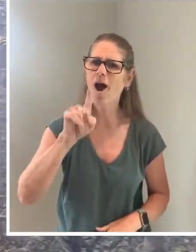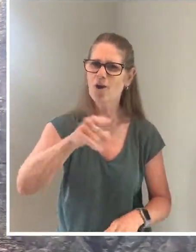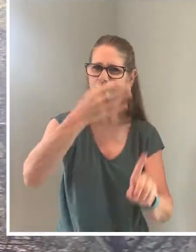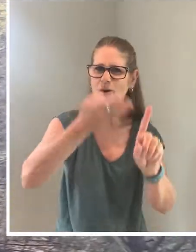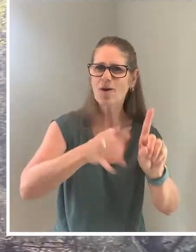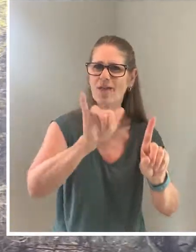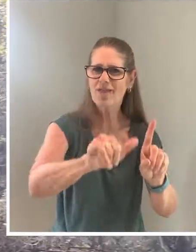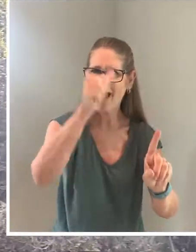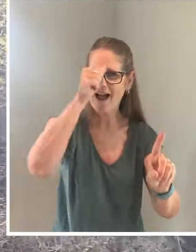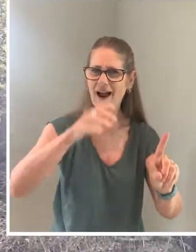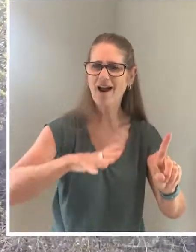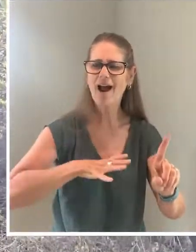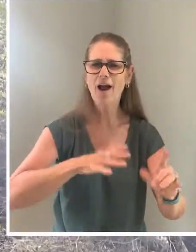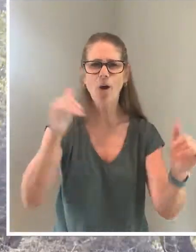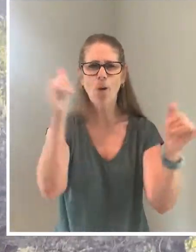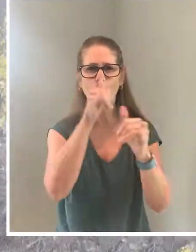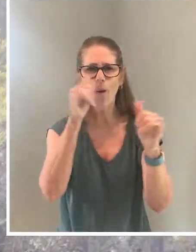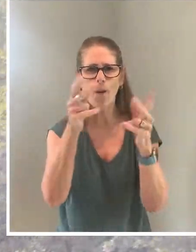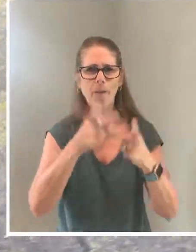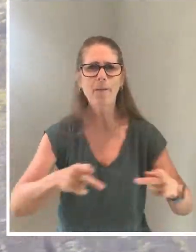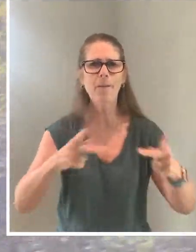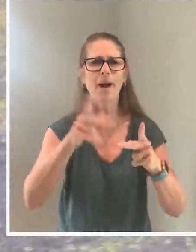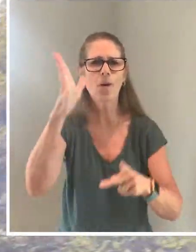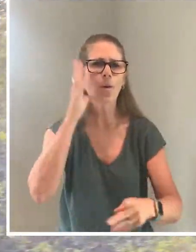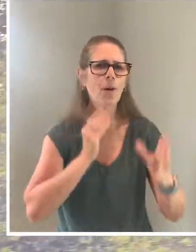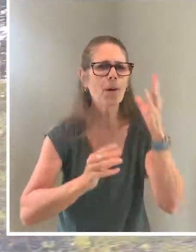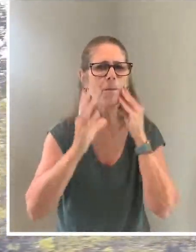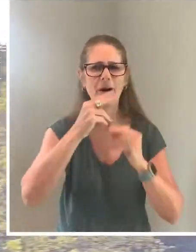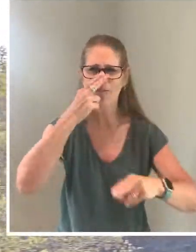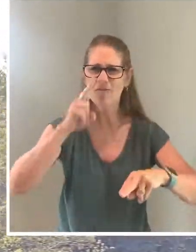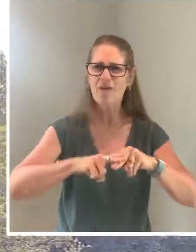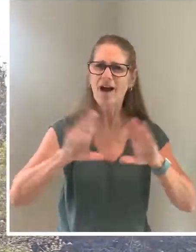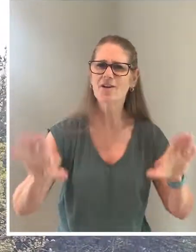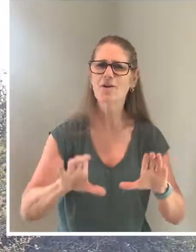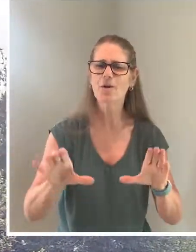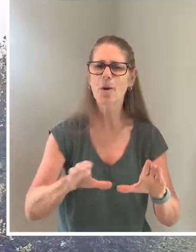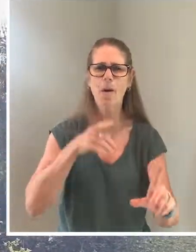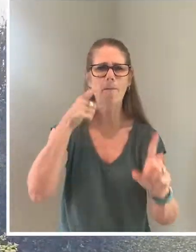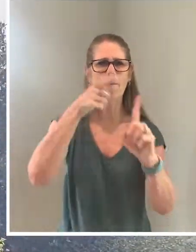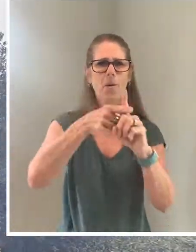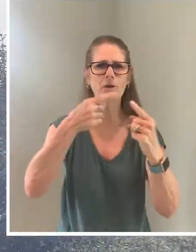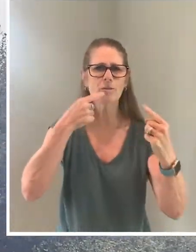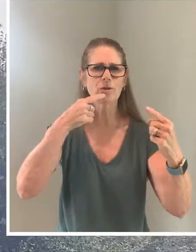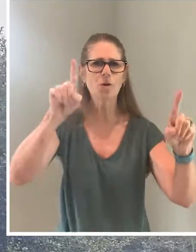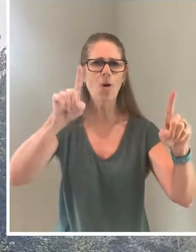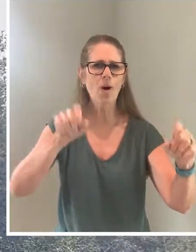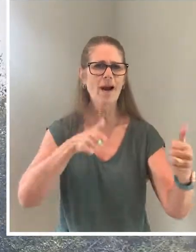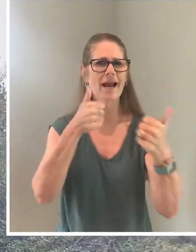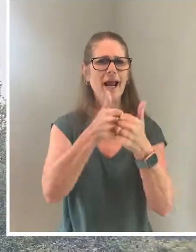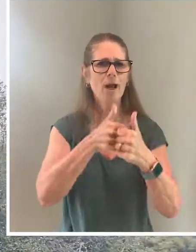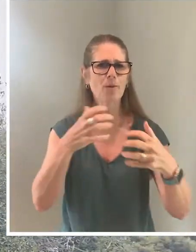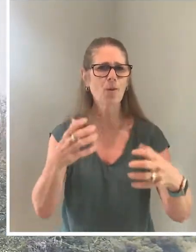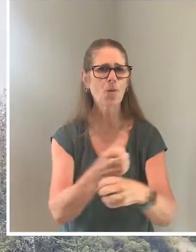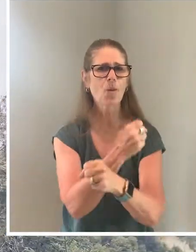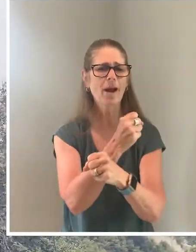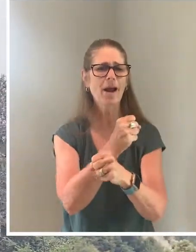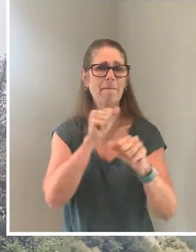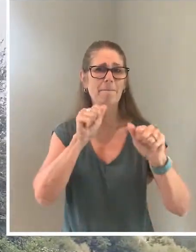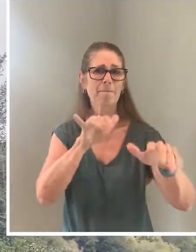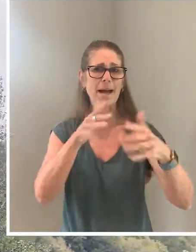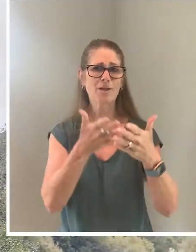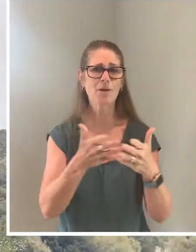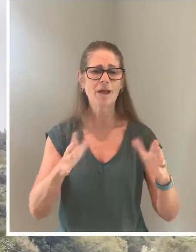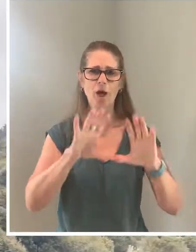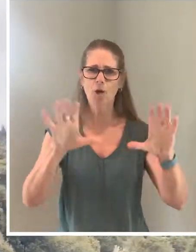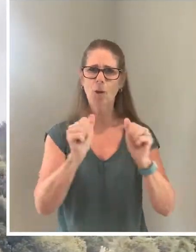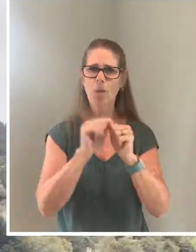Oh, the places you'll go, there is fun to be done, there are points to be scored, there are games to be won, and the magical things